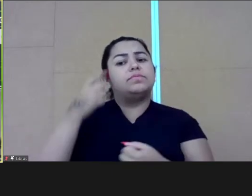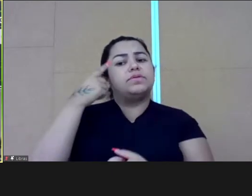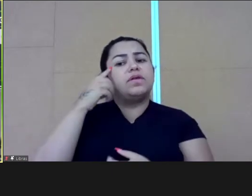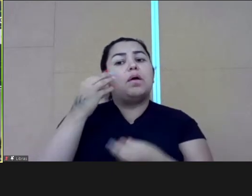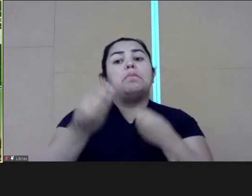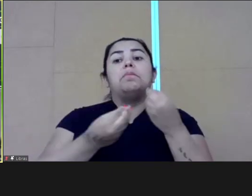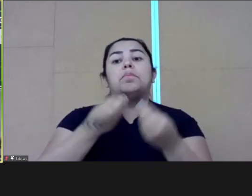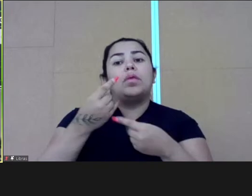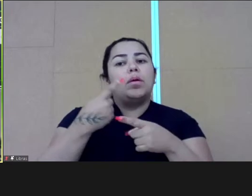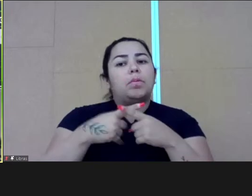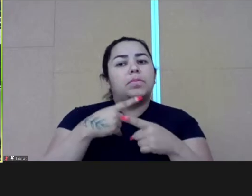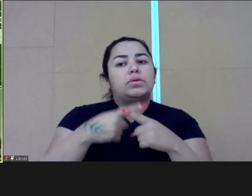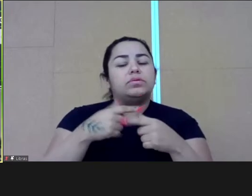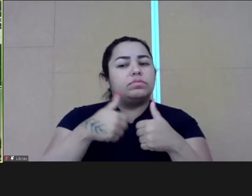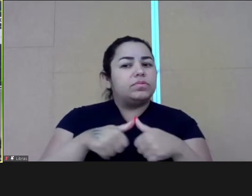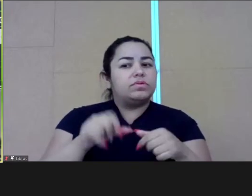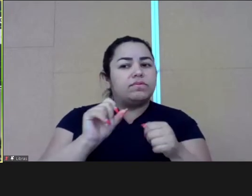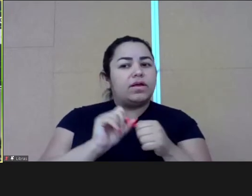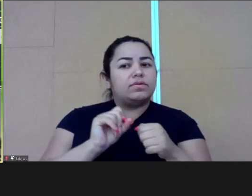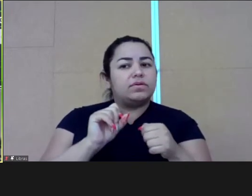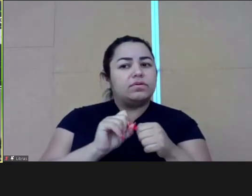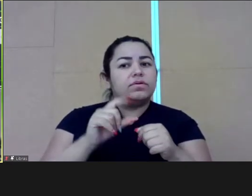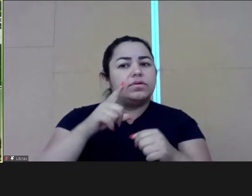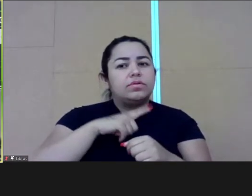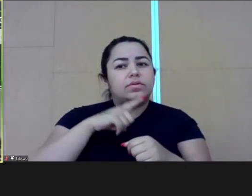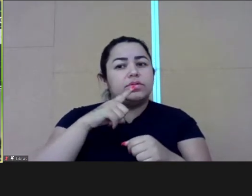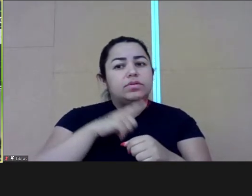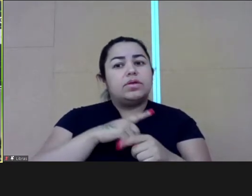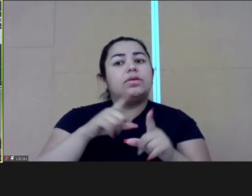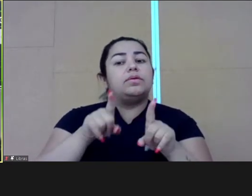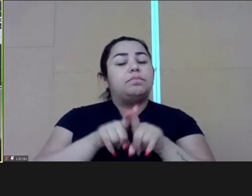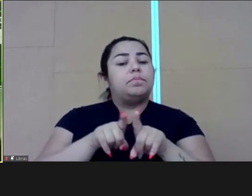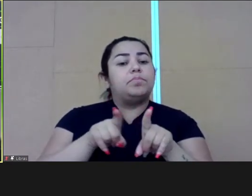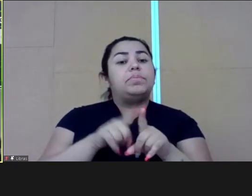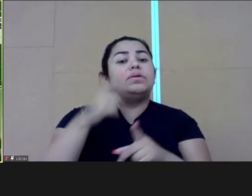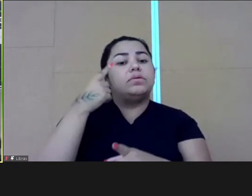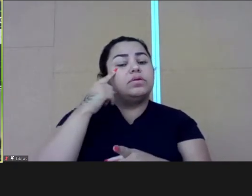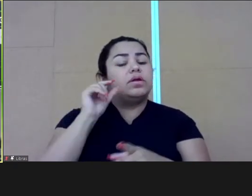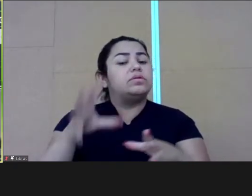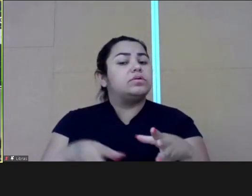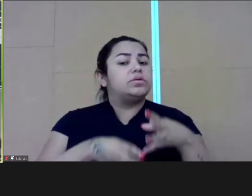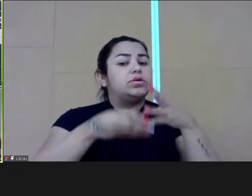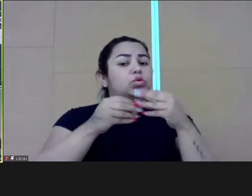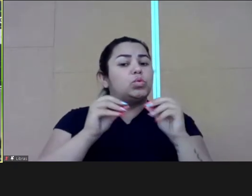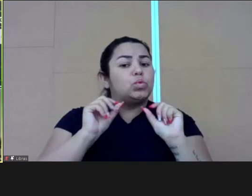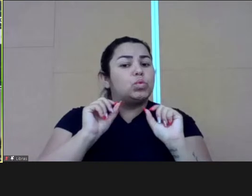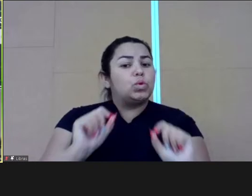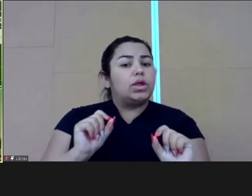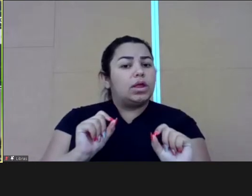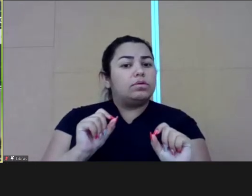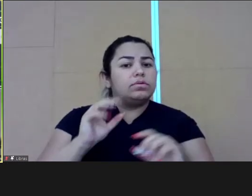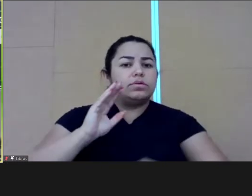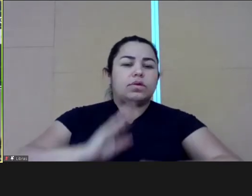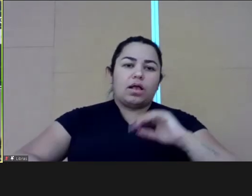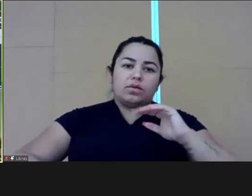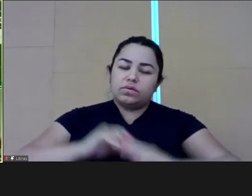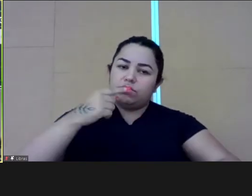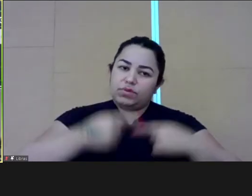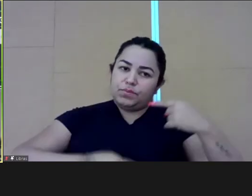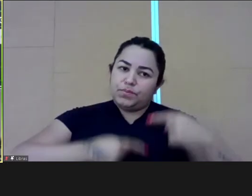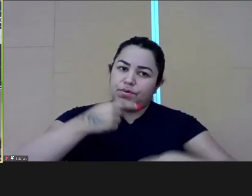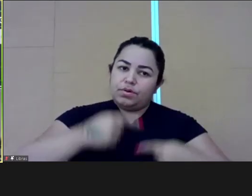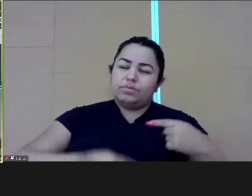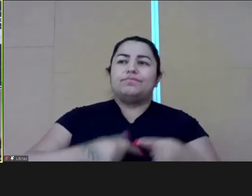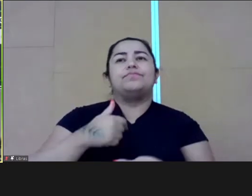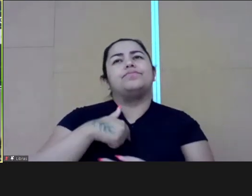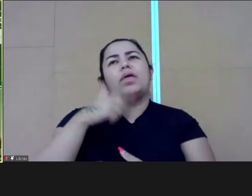come to me and say, look, let's think of a strategy. Let's think of why we do these things. Why are